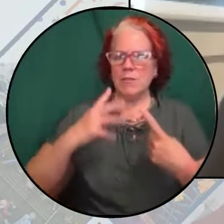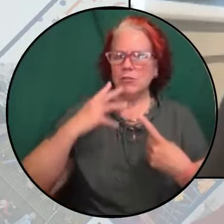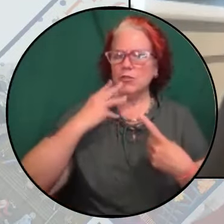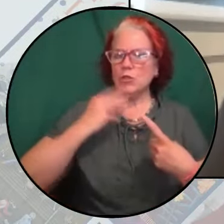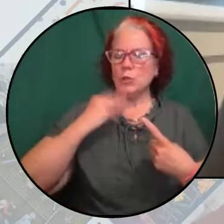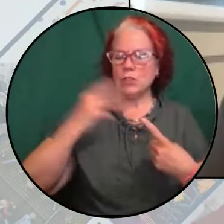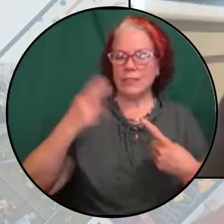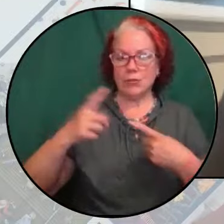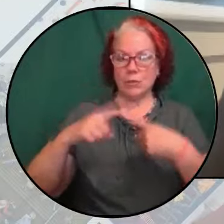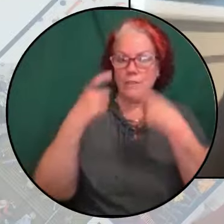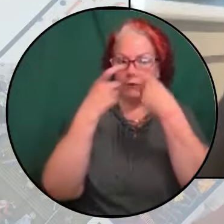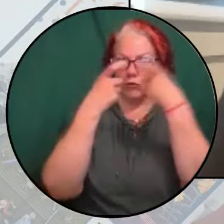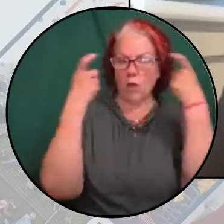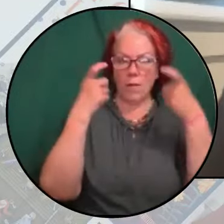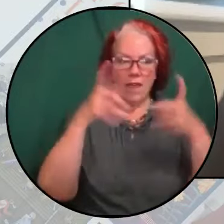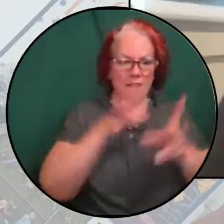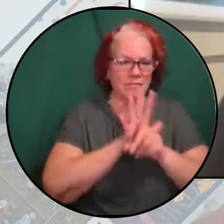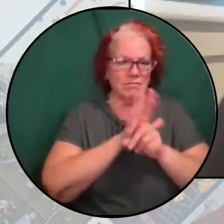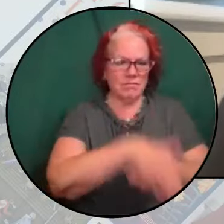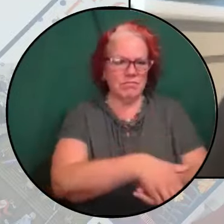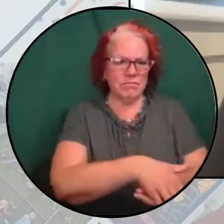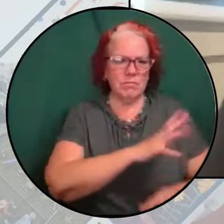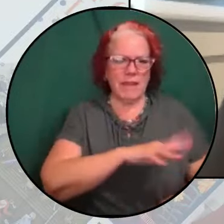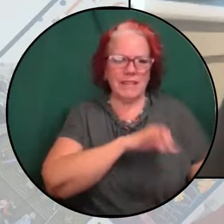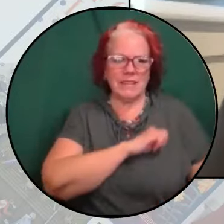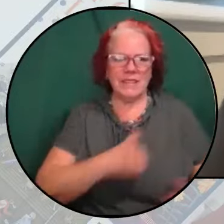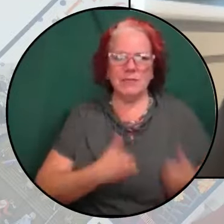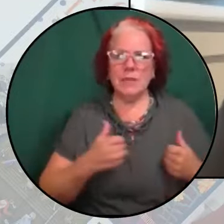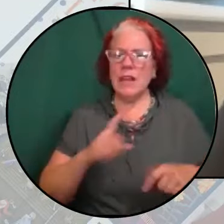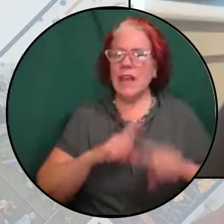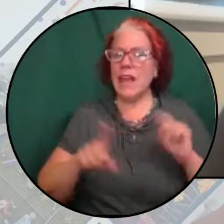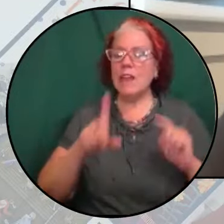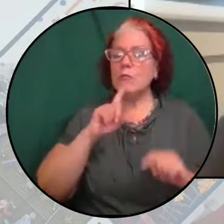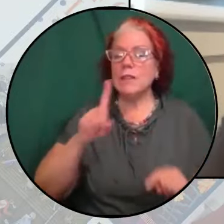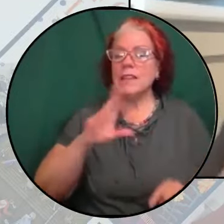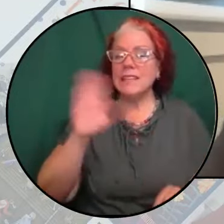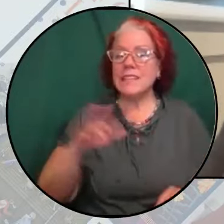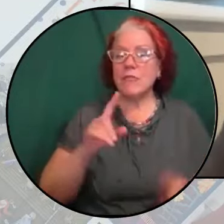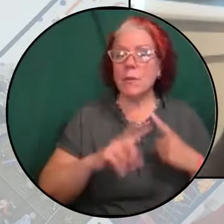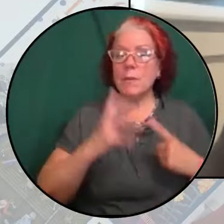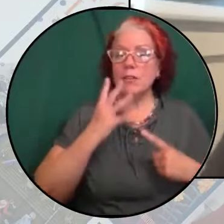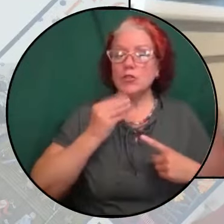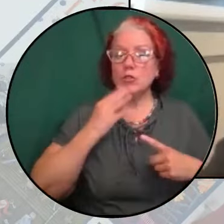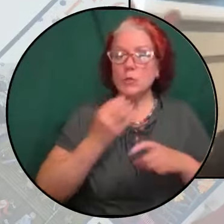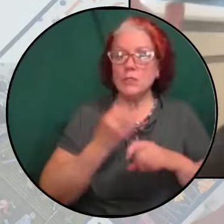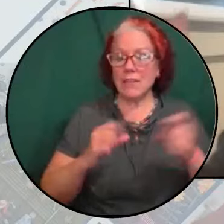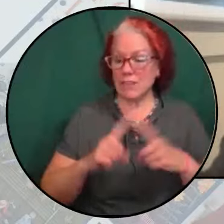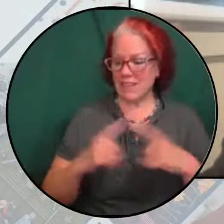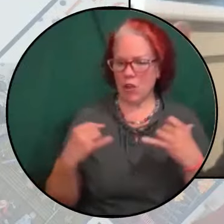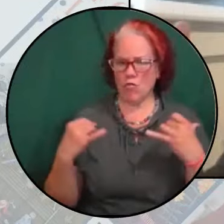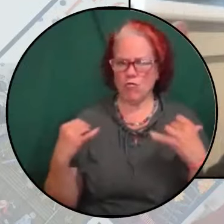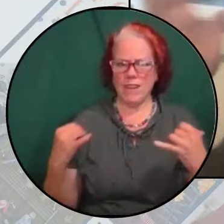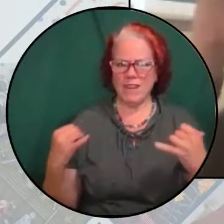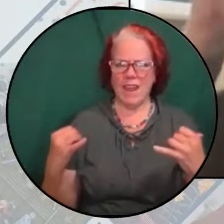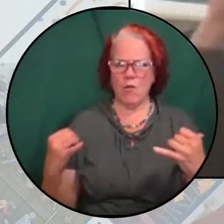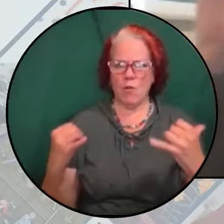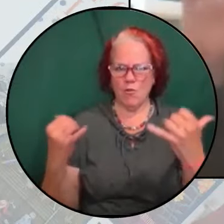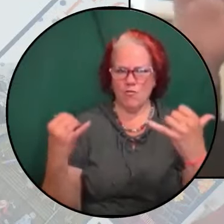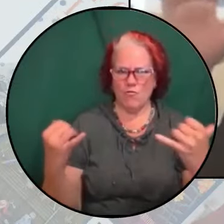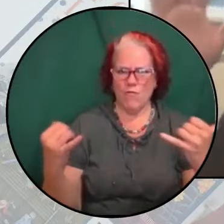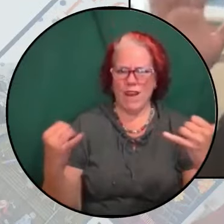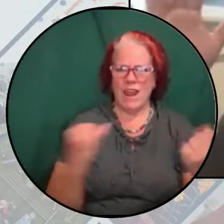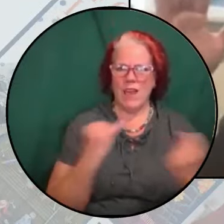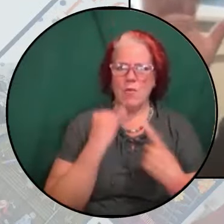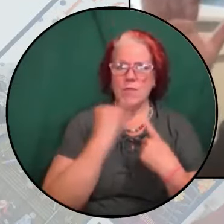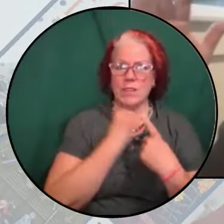trauma. And the truth is that it has also never been about Jewish safety. Take this very moment. The Israeli government, with